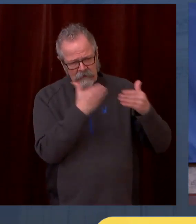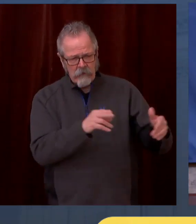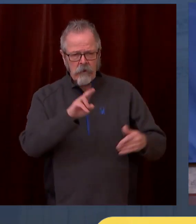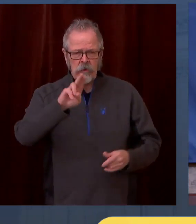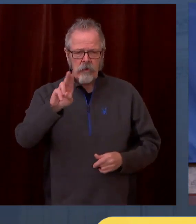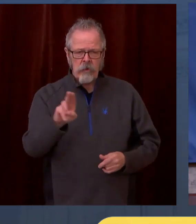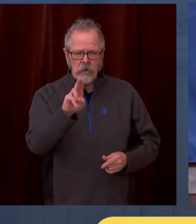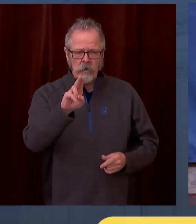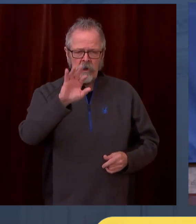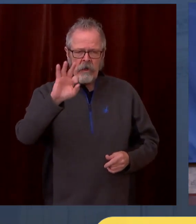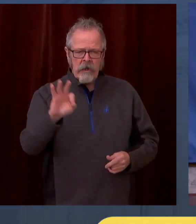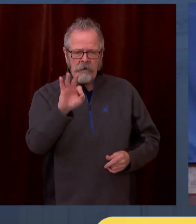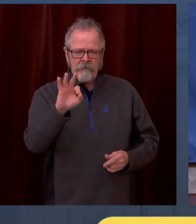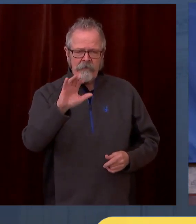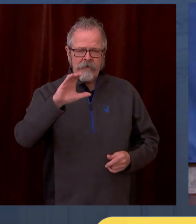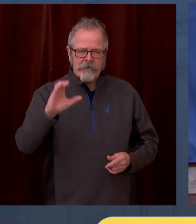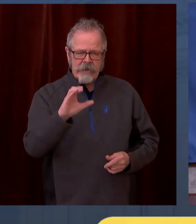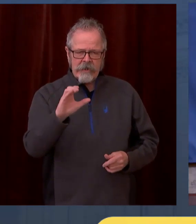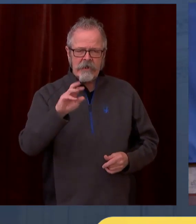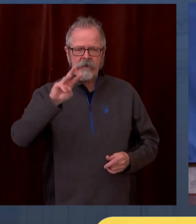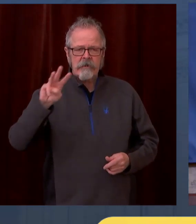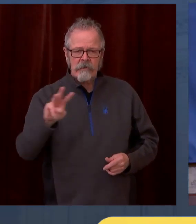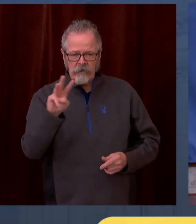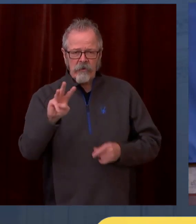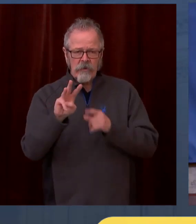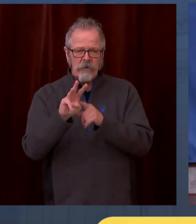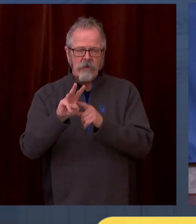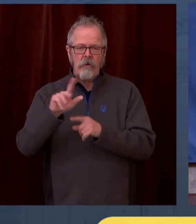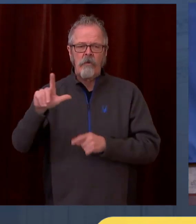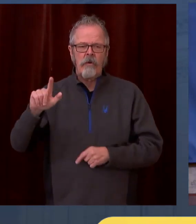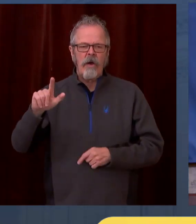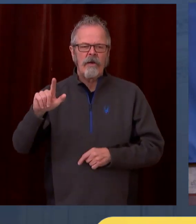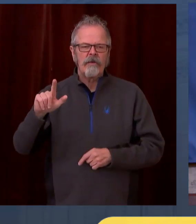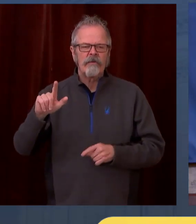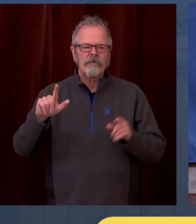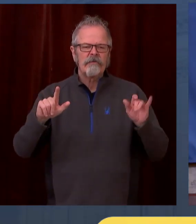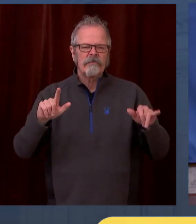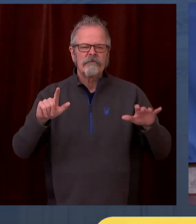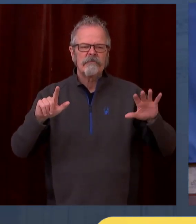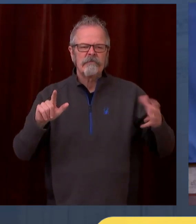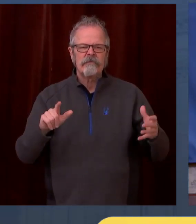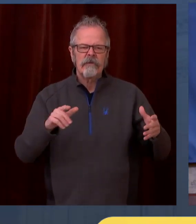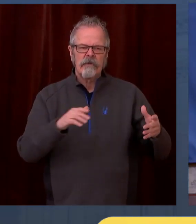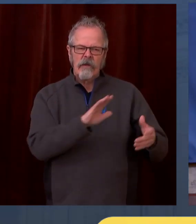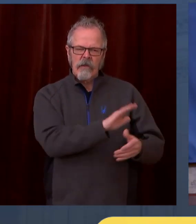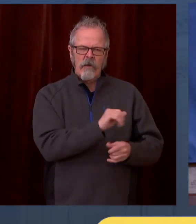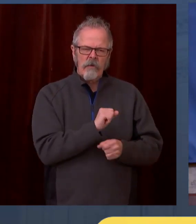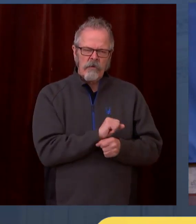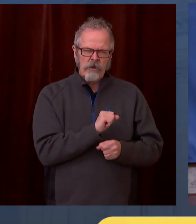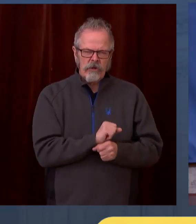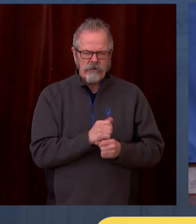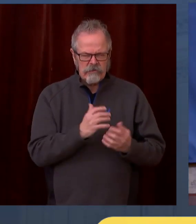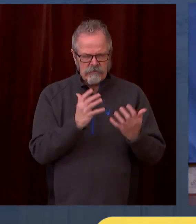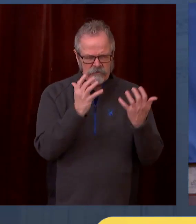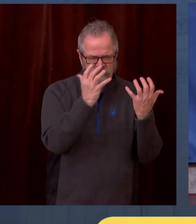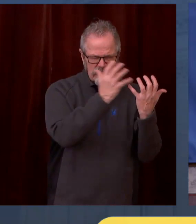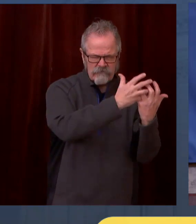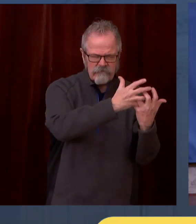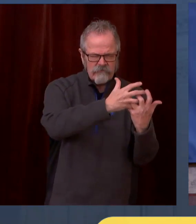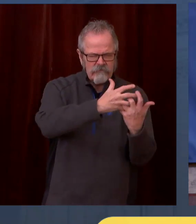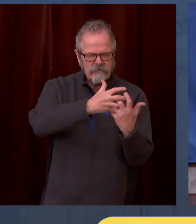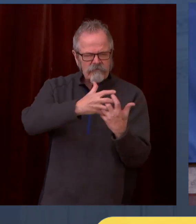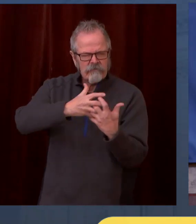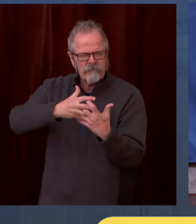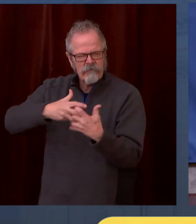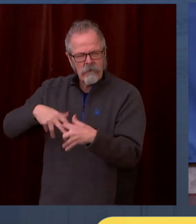to its grocery workers who are now eligible. Thanks to those efforts, we are really hopeful that our frontline grocery workers will be vaccinated as